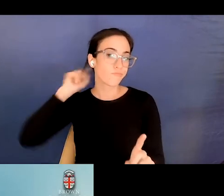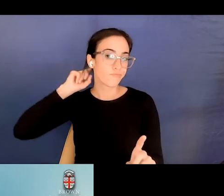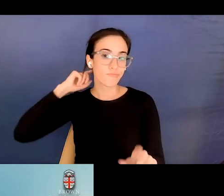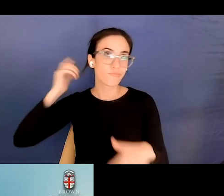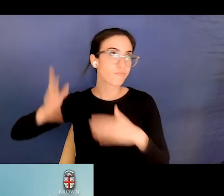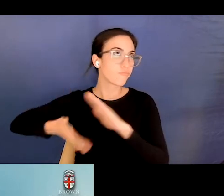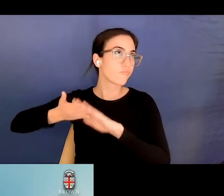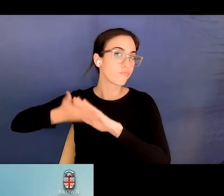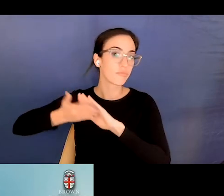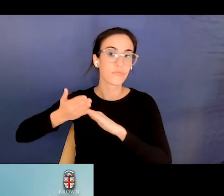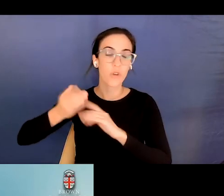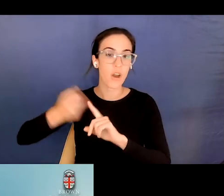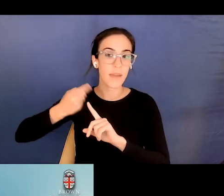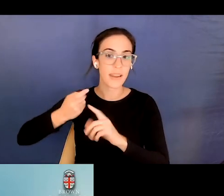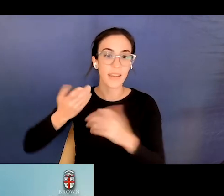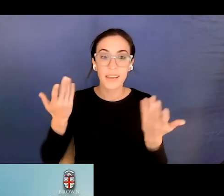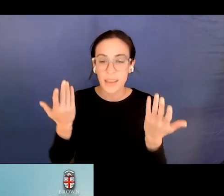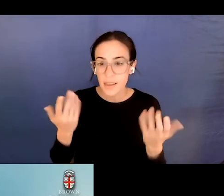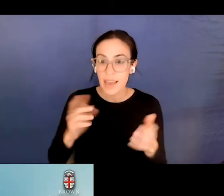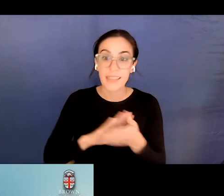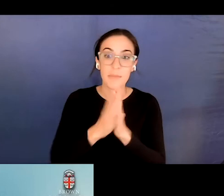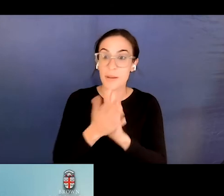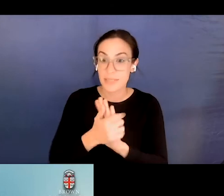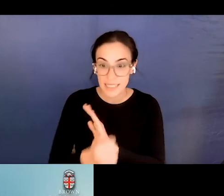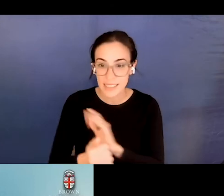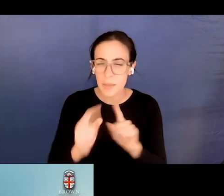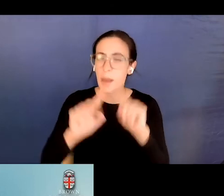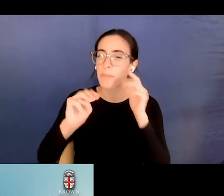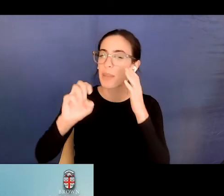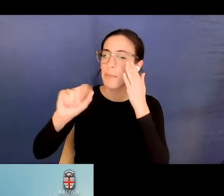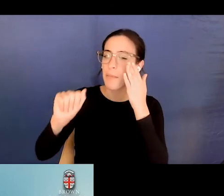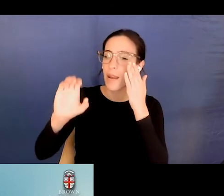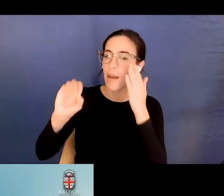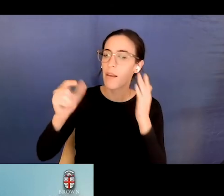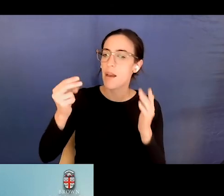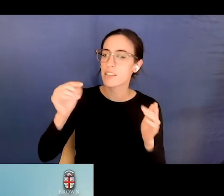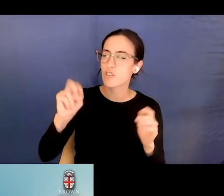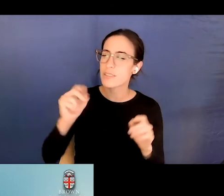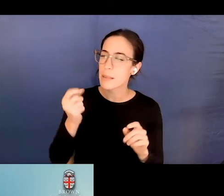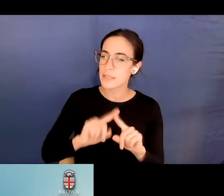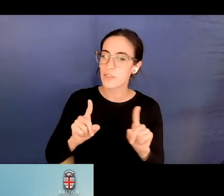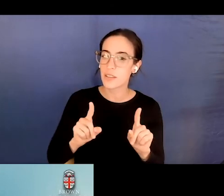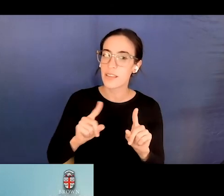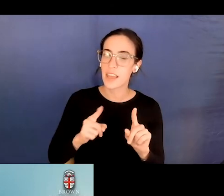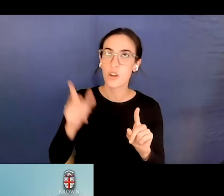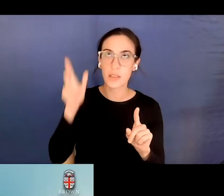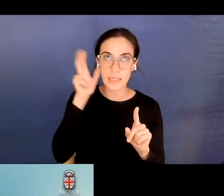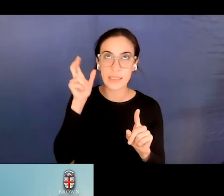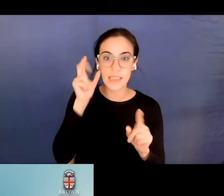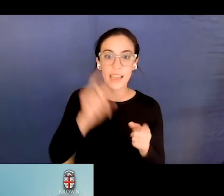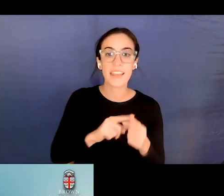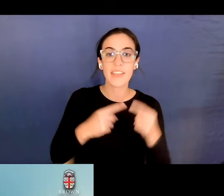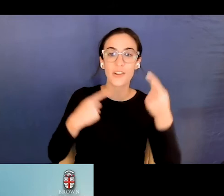But metacognition is a little more straightforward where they're constantly thinking about what they're doing when they're listening and